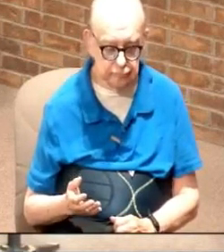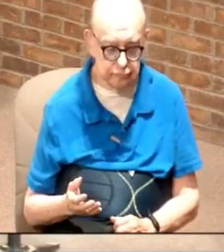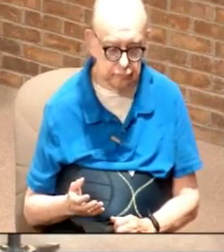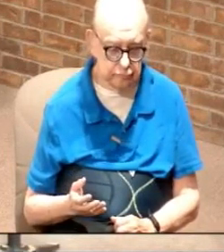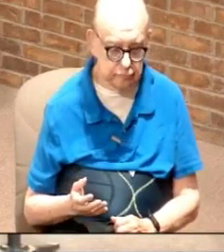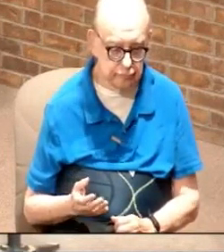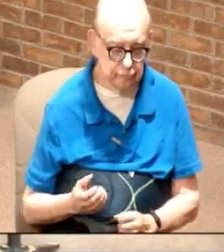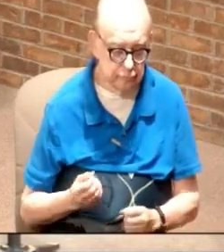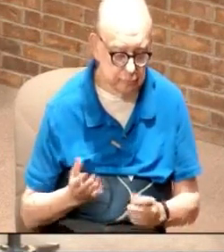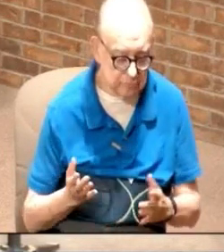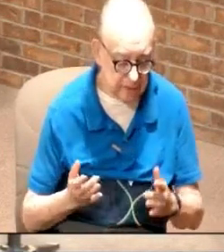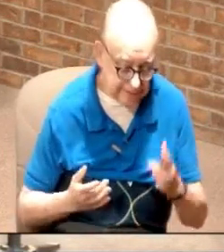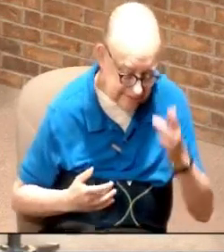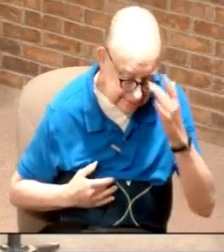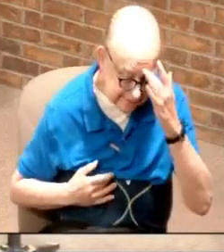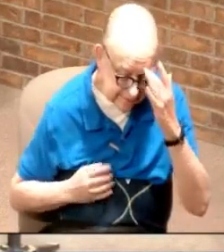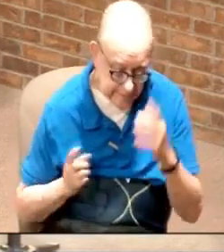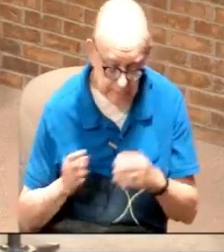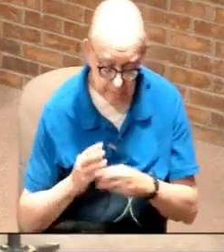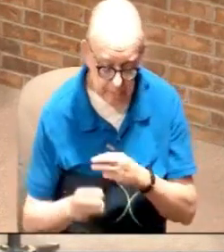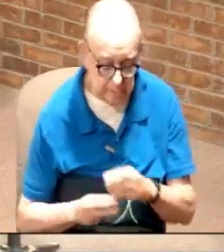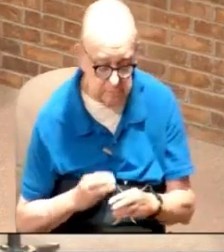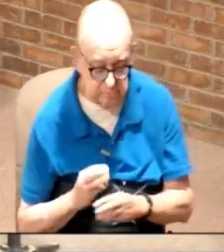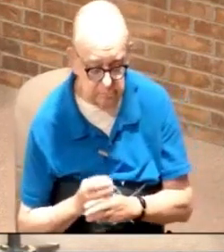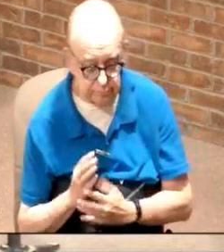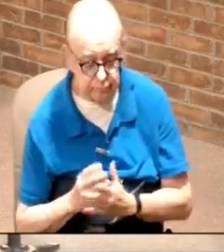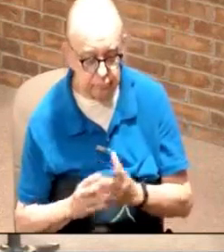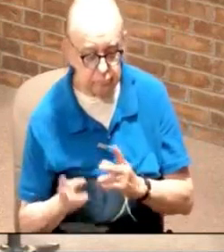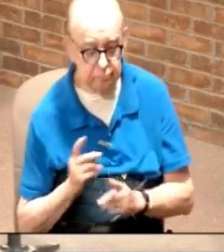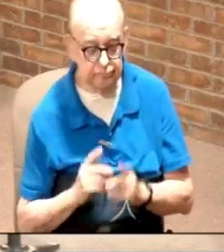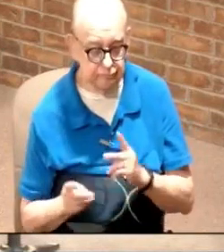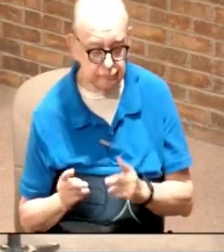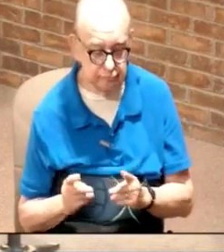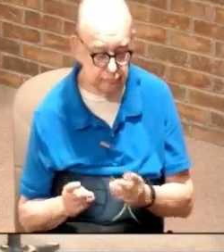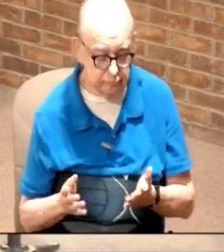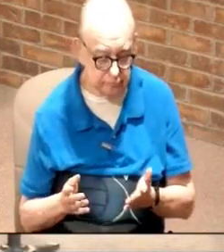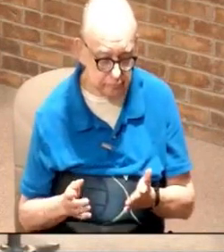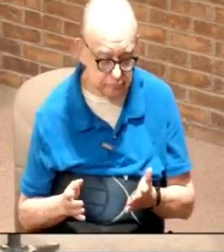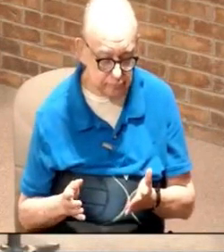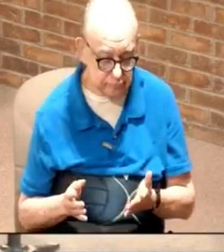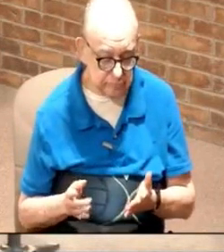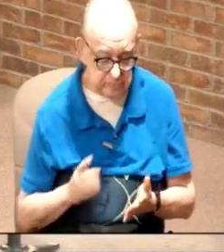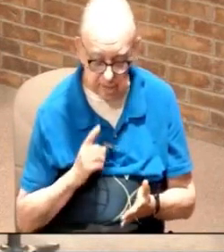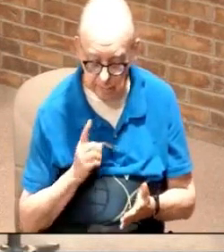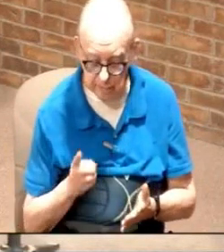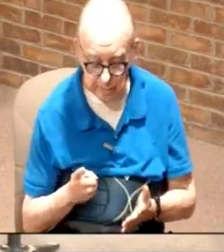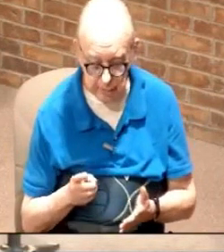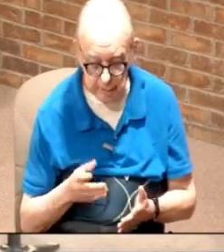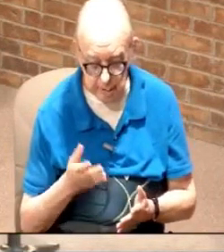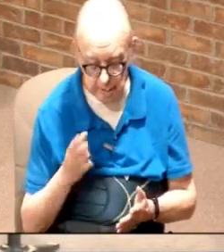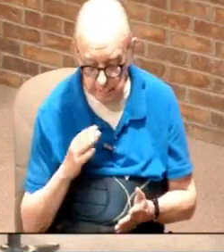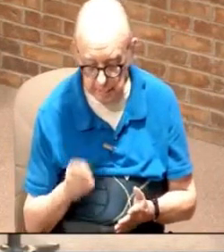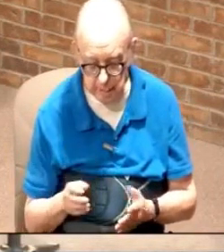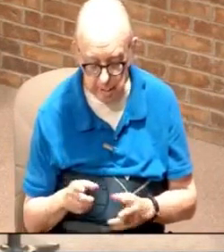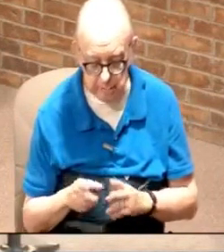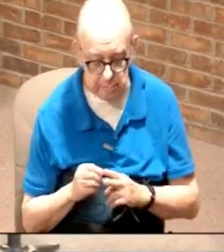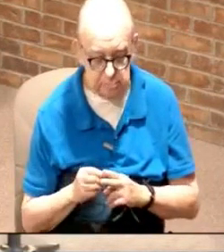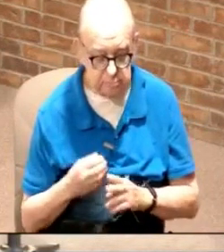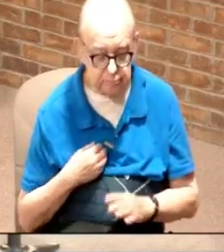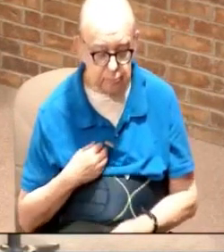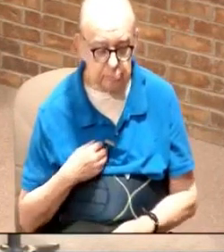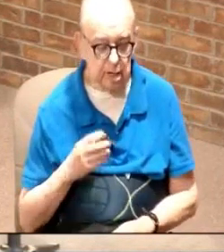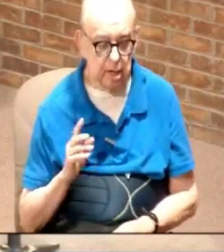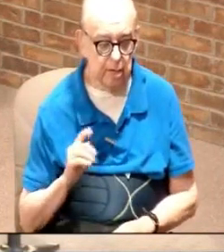there's a lot of sicknesses in the world and some people are ill because they made bad choices okay I have type 2